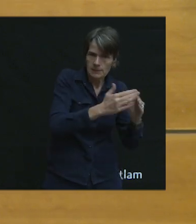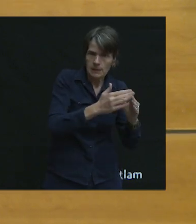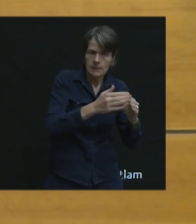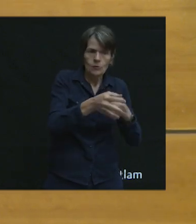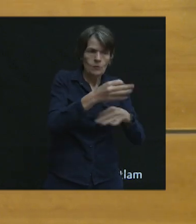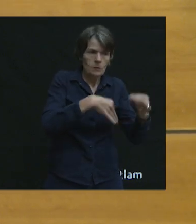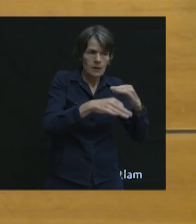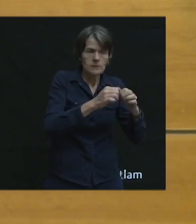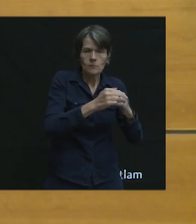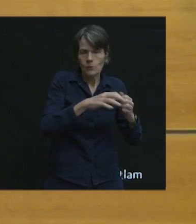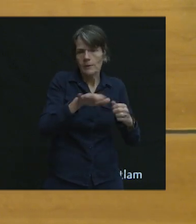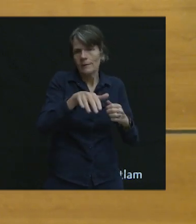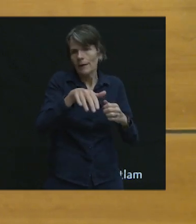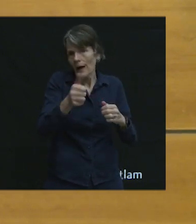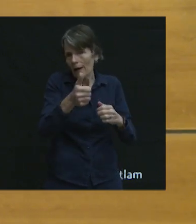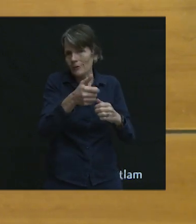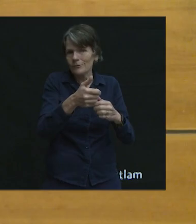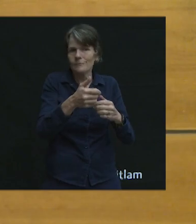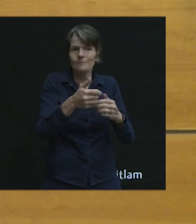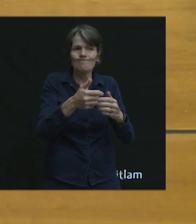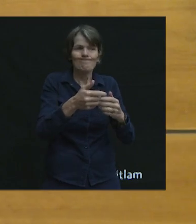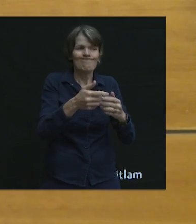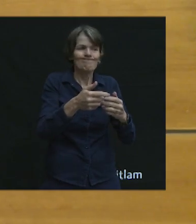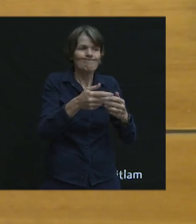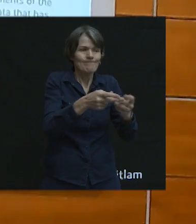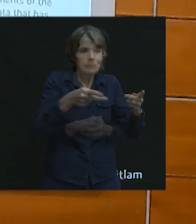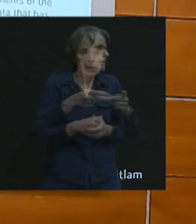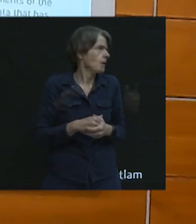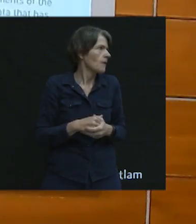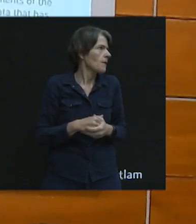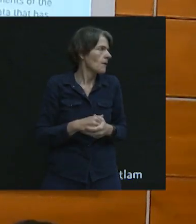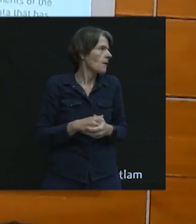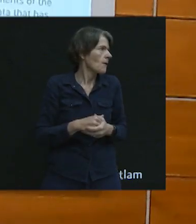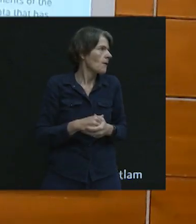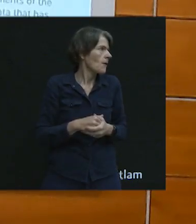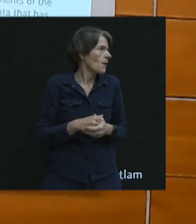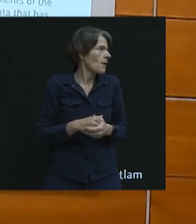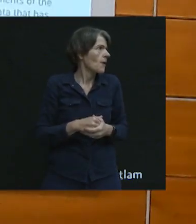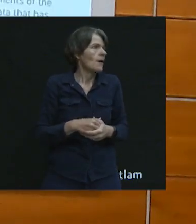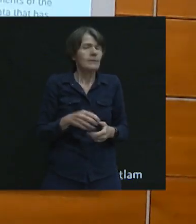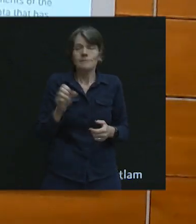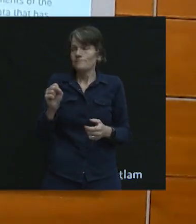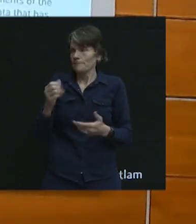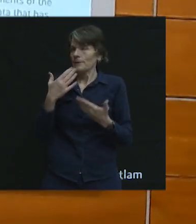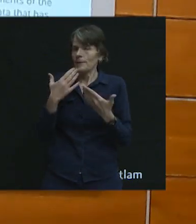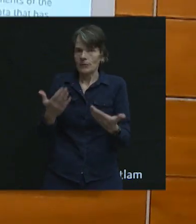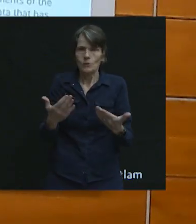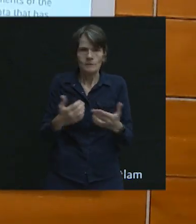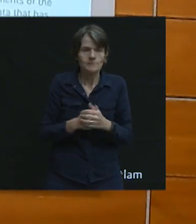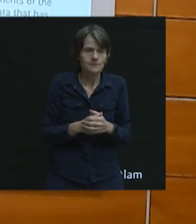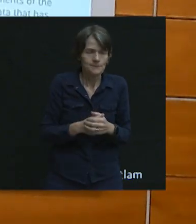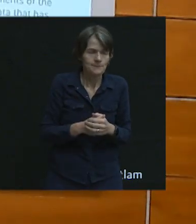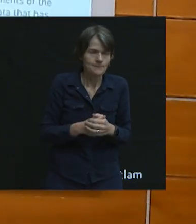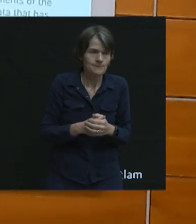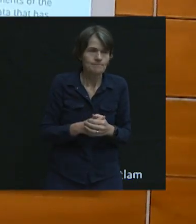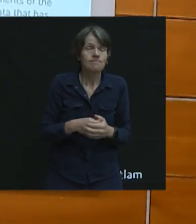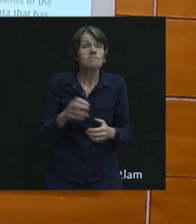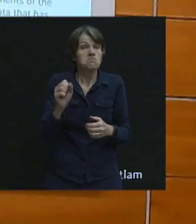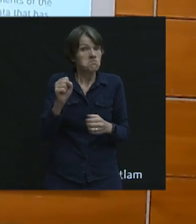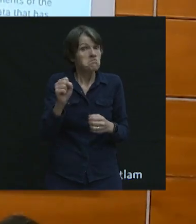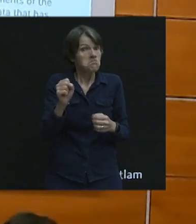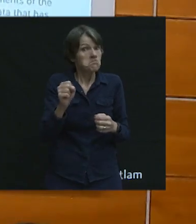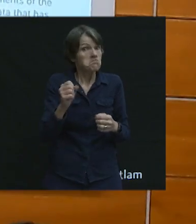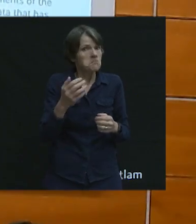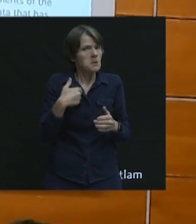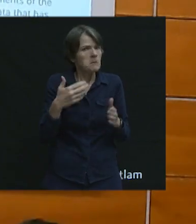facilities encouraging walking? Doug. Okay. Yes, thank you. So, yes, there are